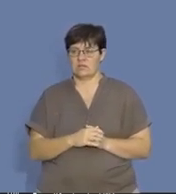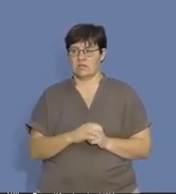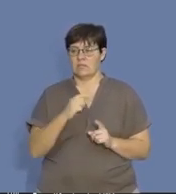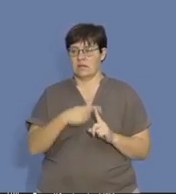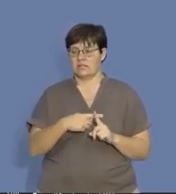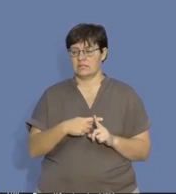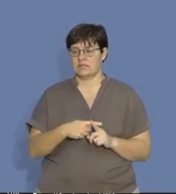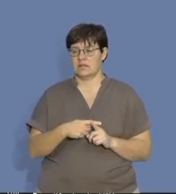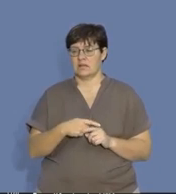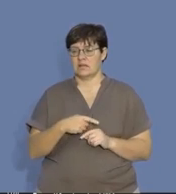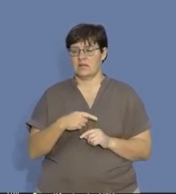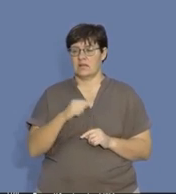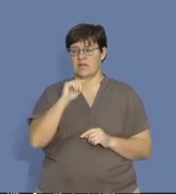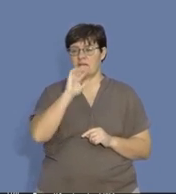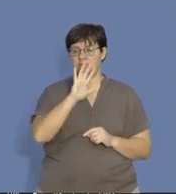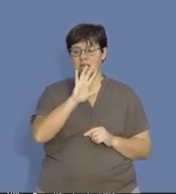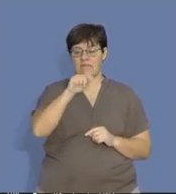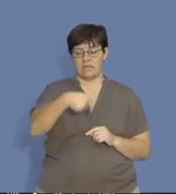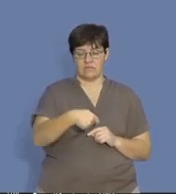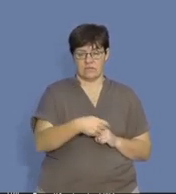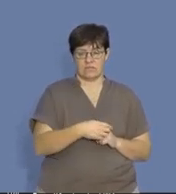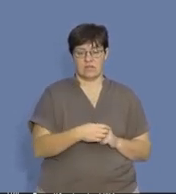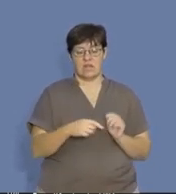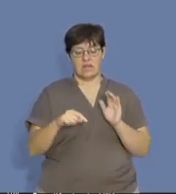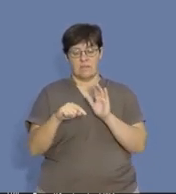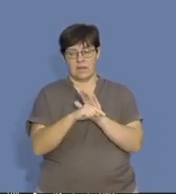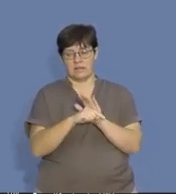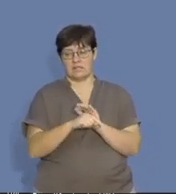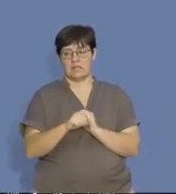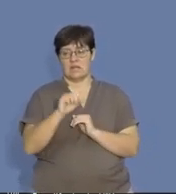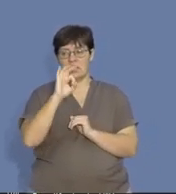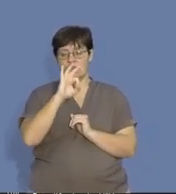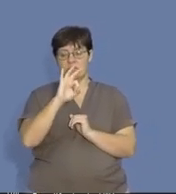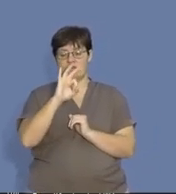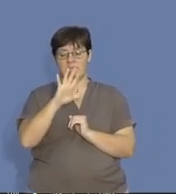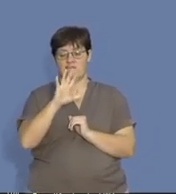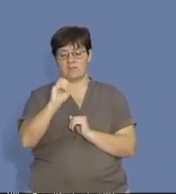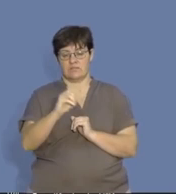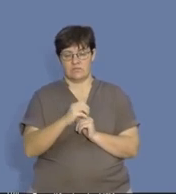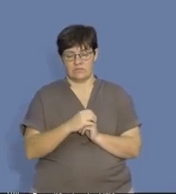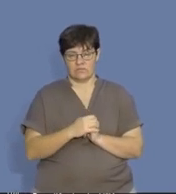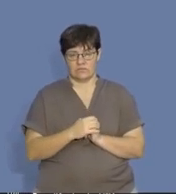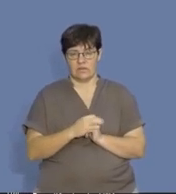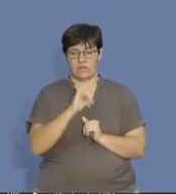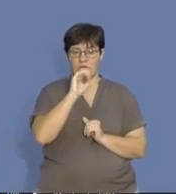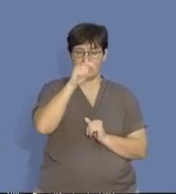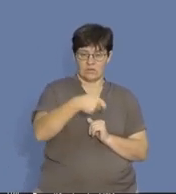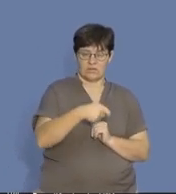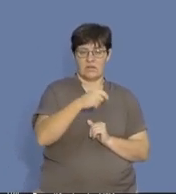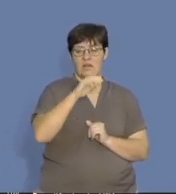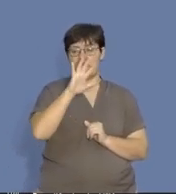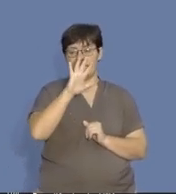Then, I've got plus a positive 5,000 and obviously minus the negative 3